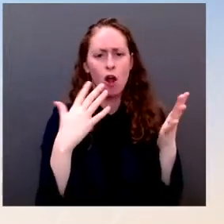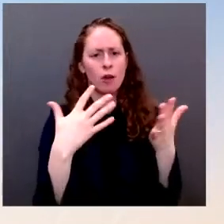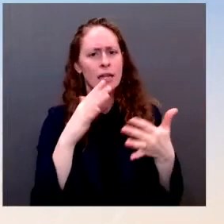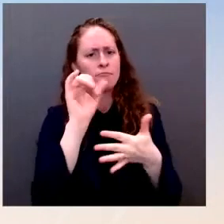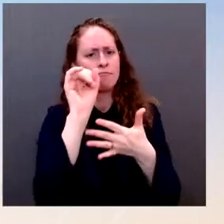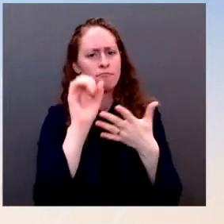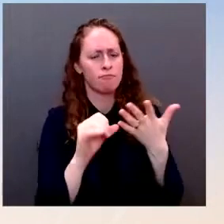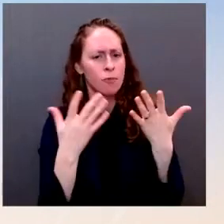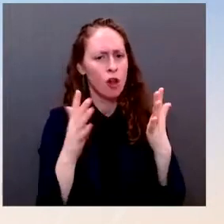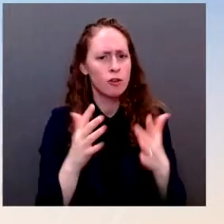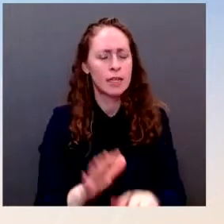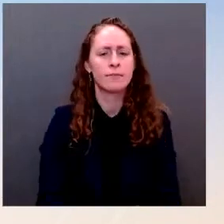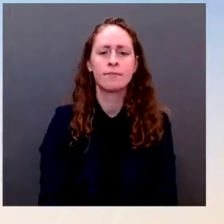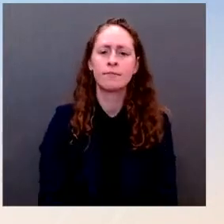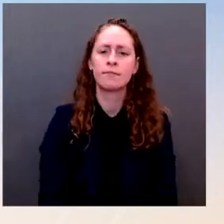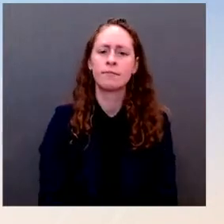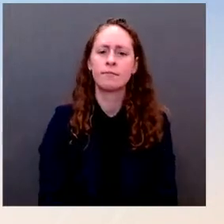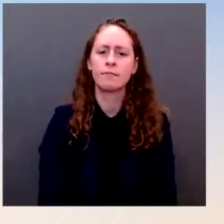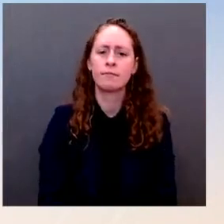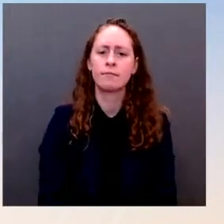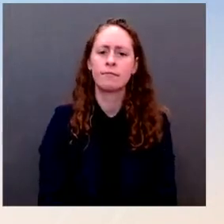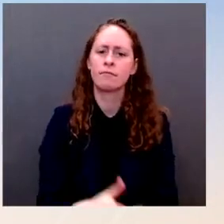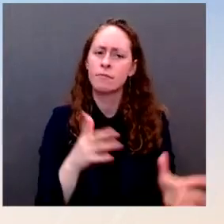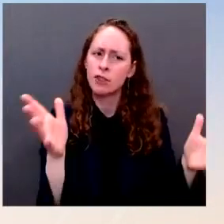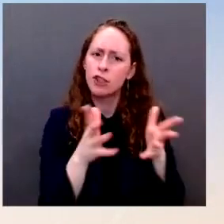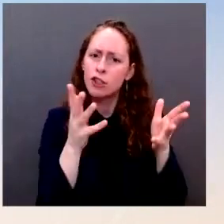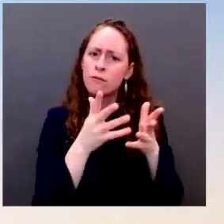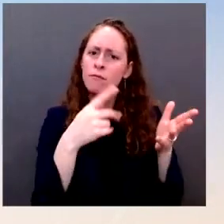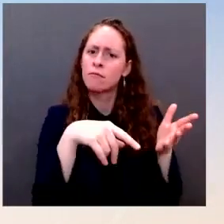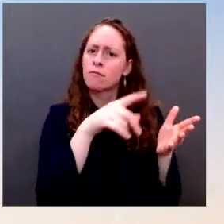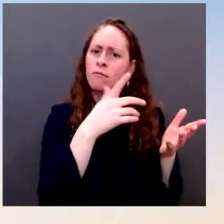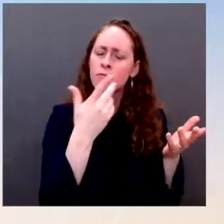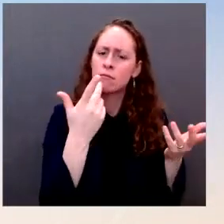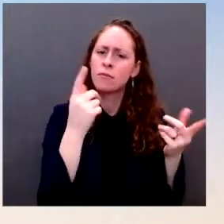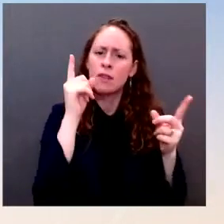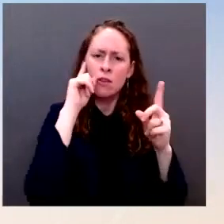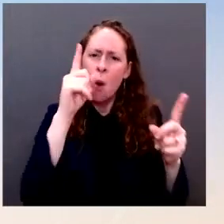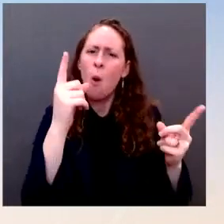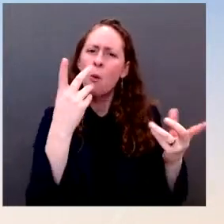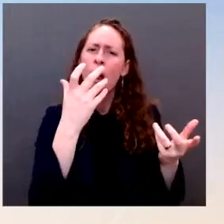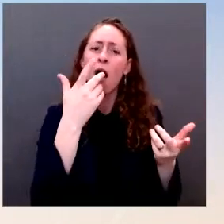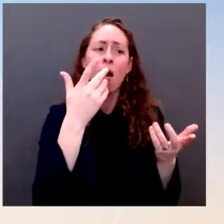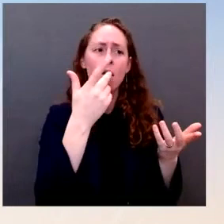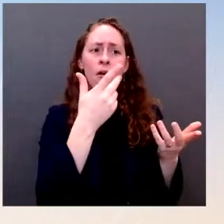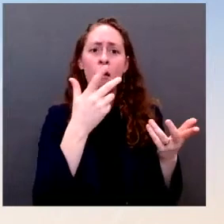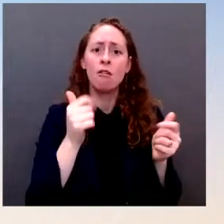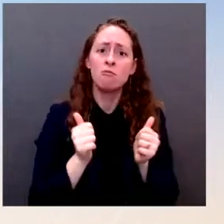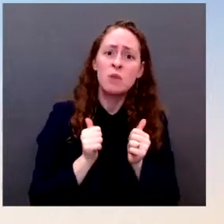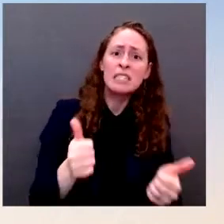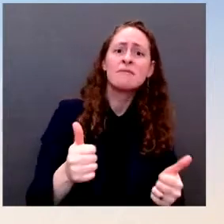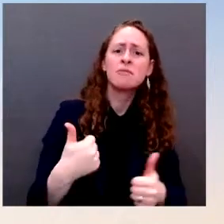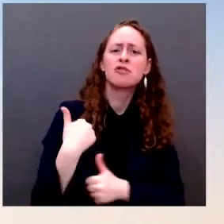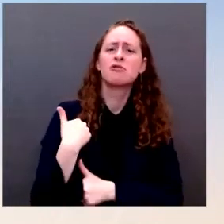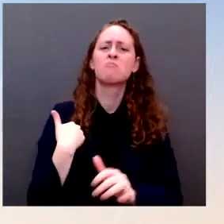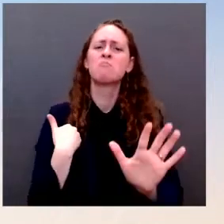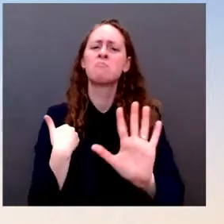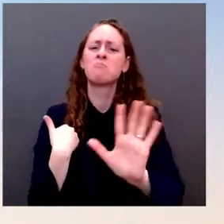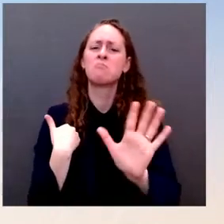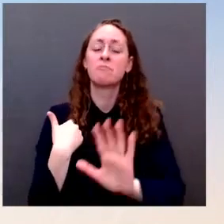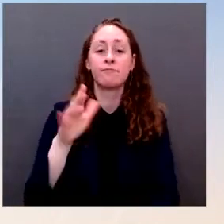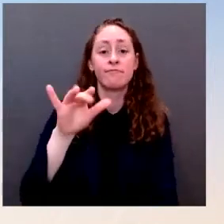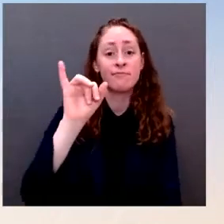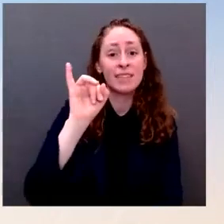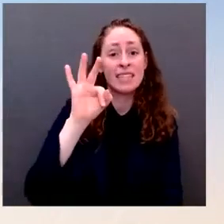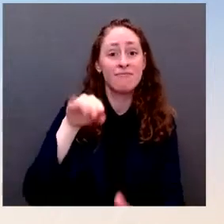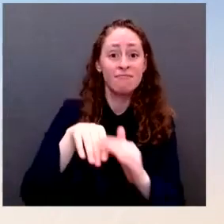conveyed that destable a destabilizing conflict in Europe would impact China's interests all over the world. And certainly, China should know